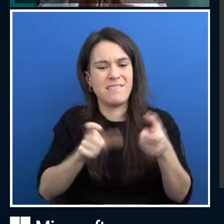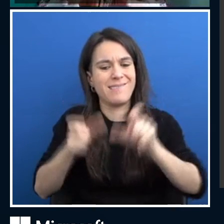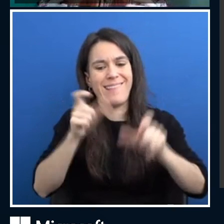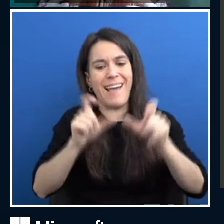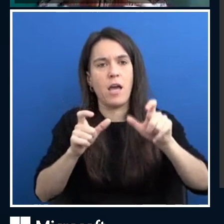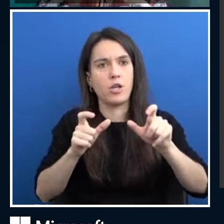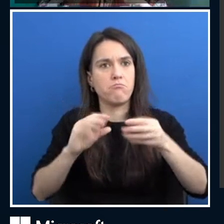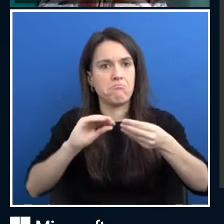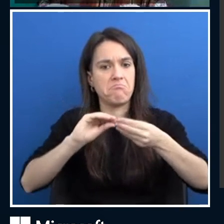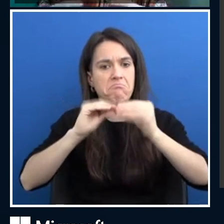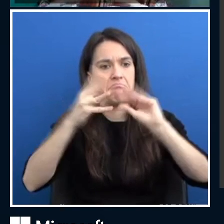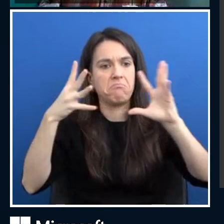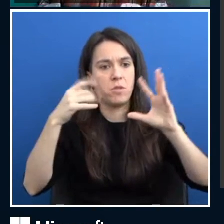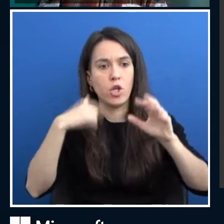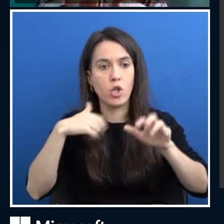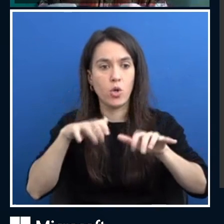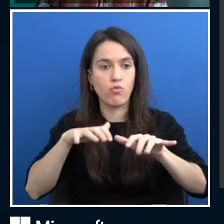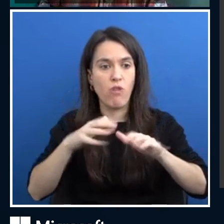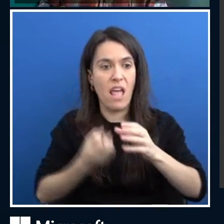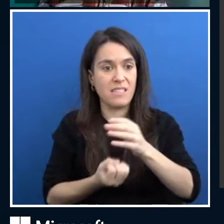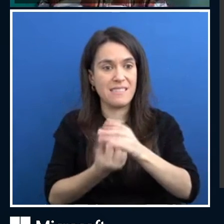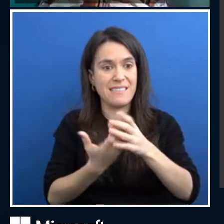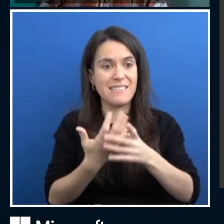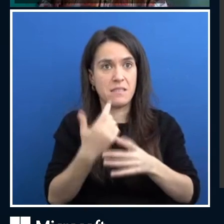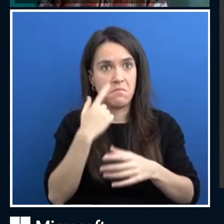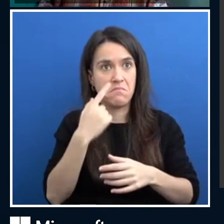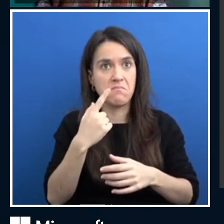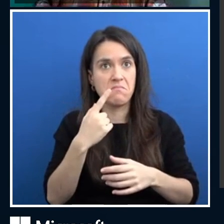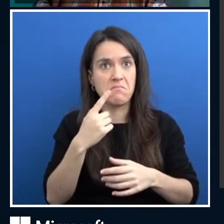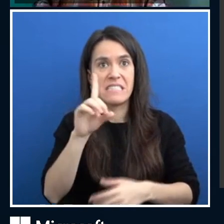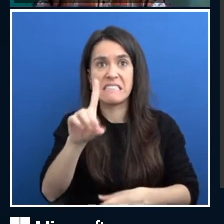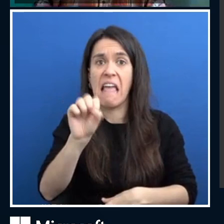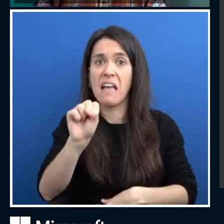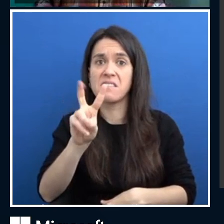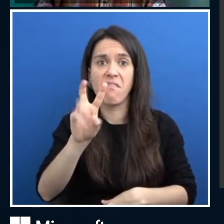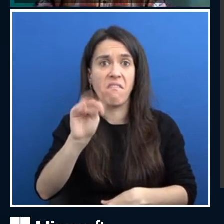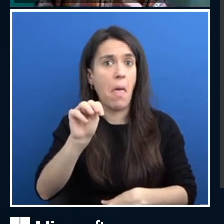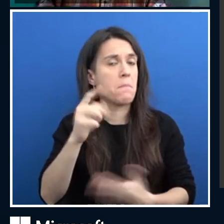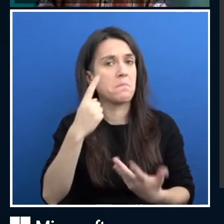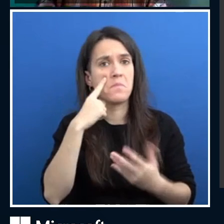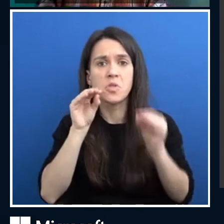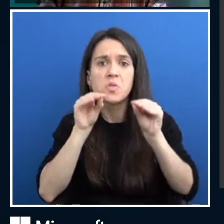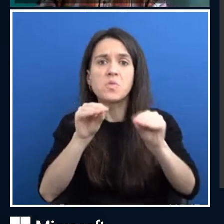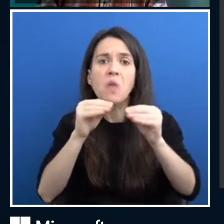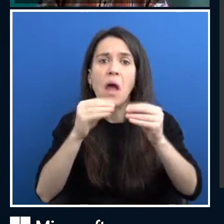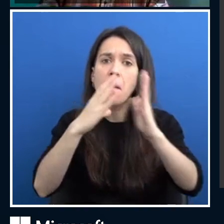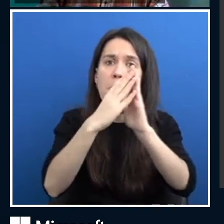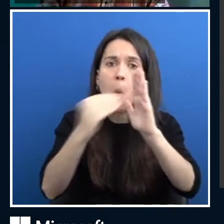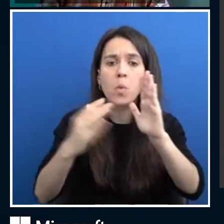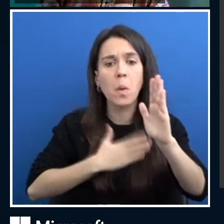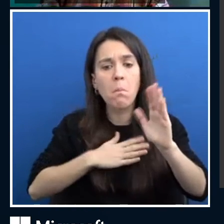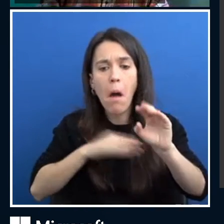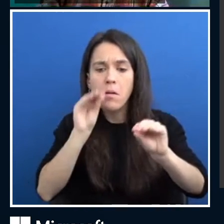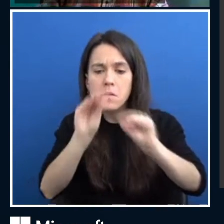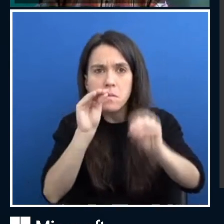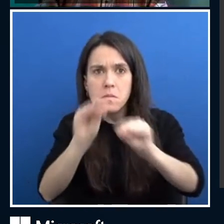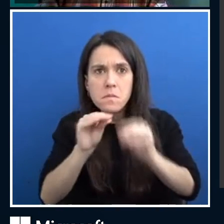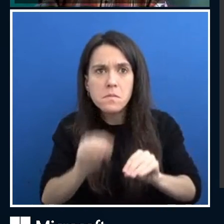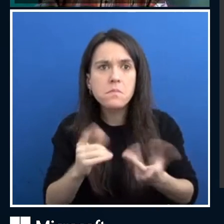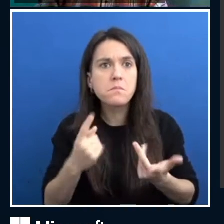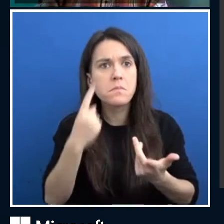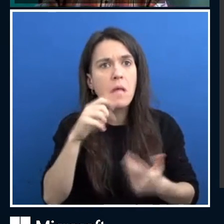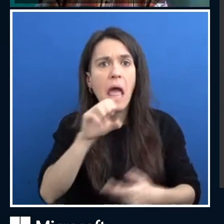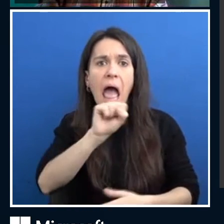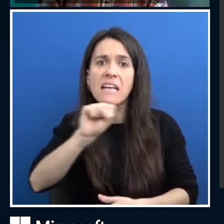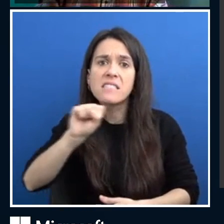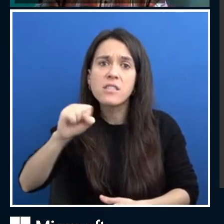create a virtual machine for the time you need and you use it for training your models. And you can access that either using SSH, a virtual desktop, or